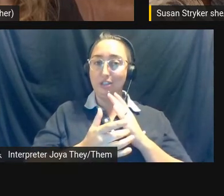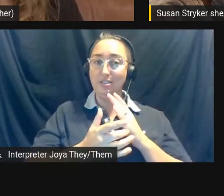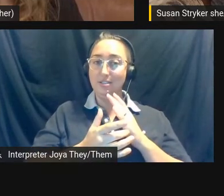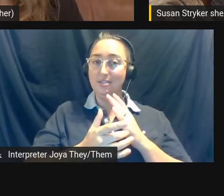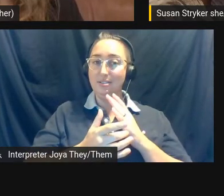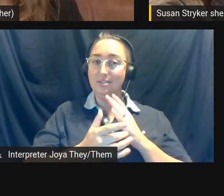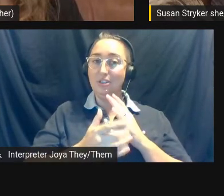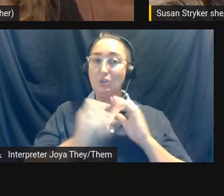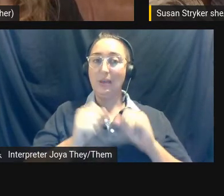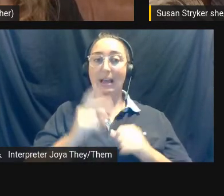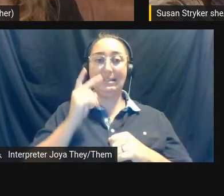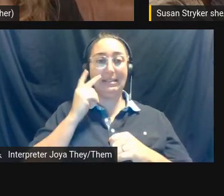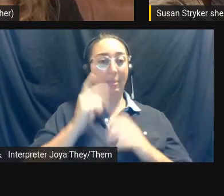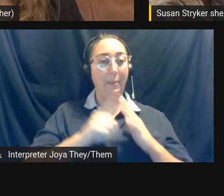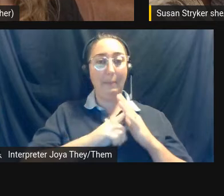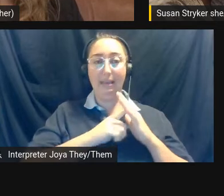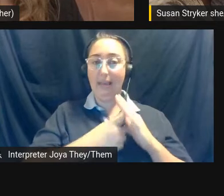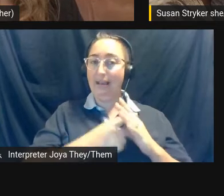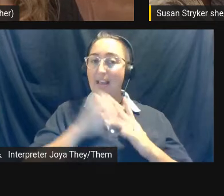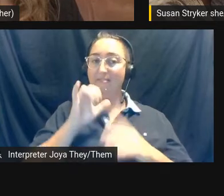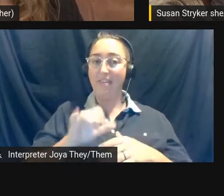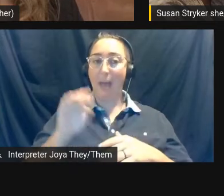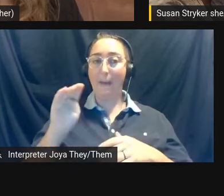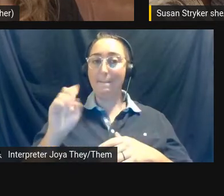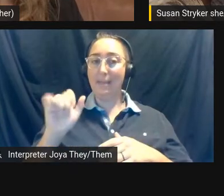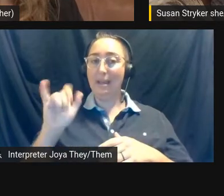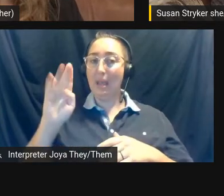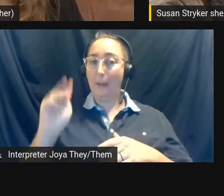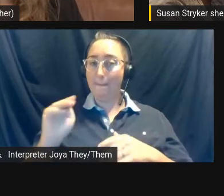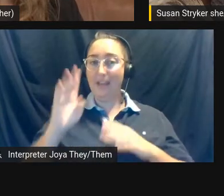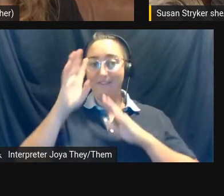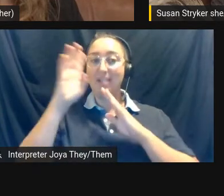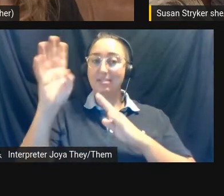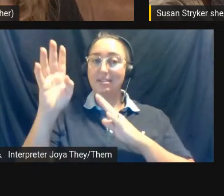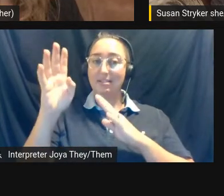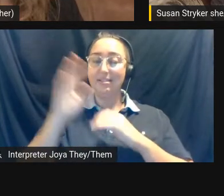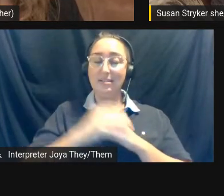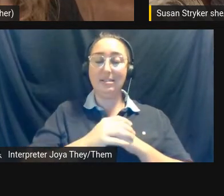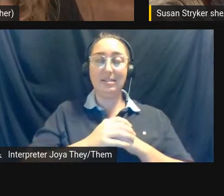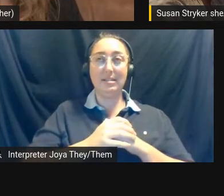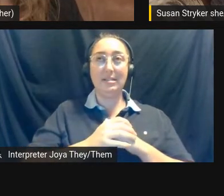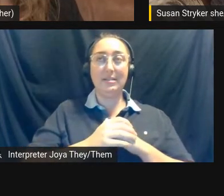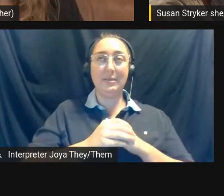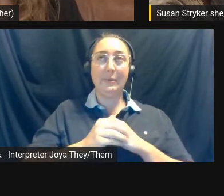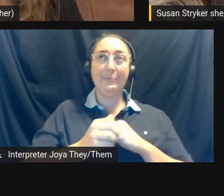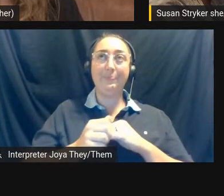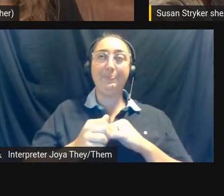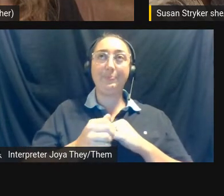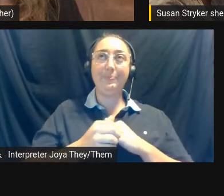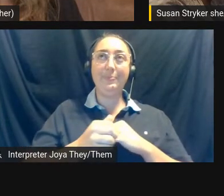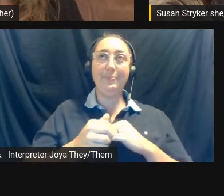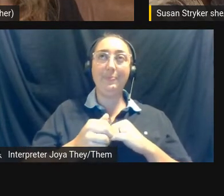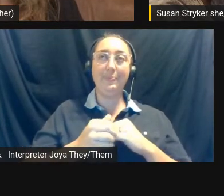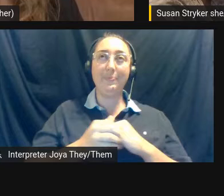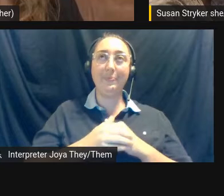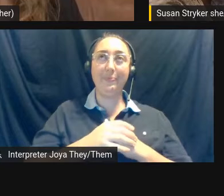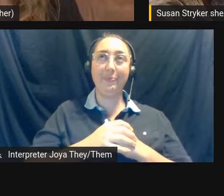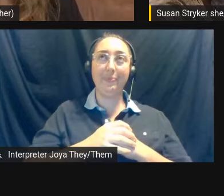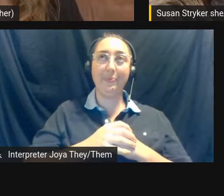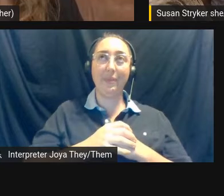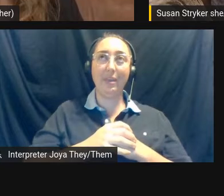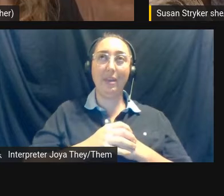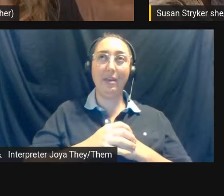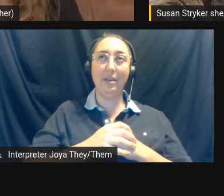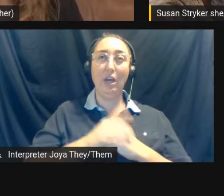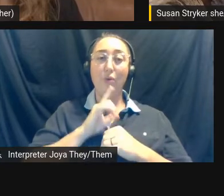beginnings that the medium is, is invented. Um, the, the, this way that like it uses